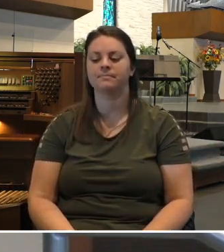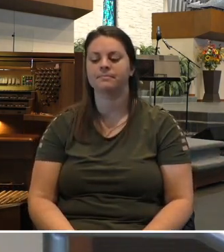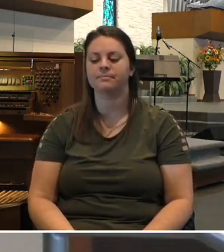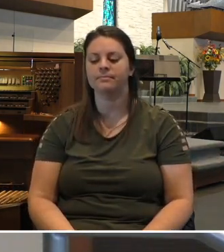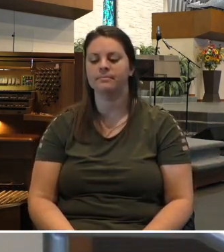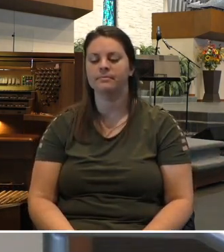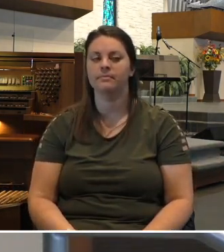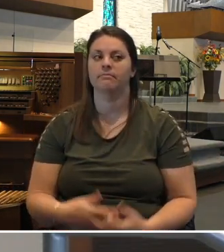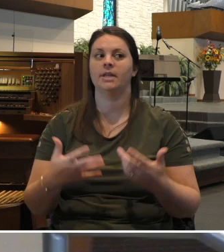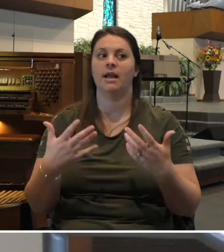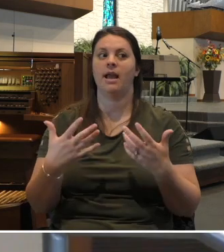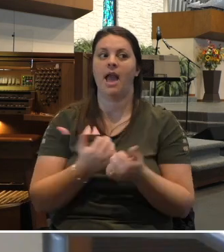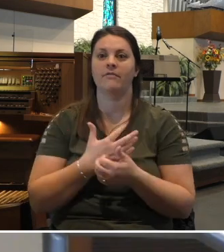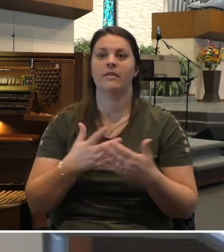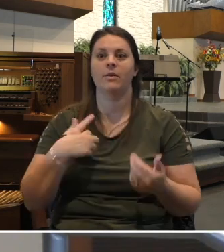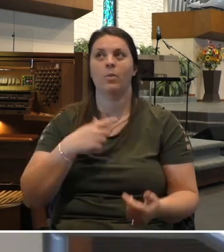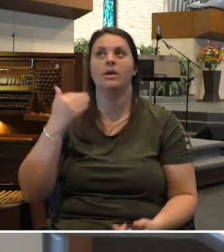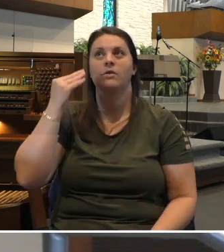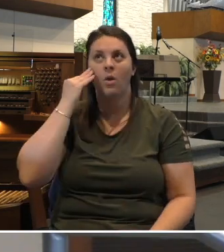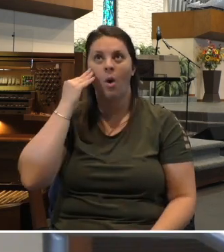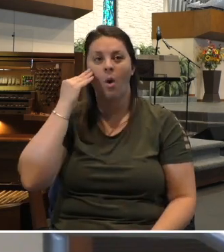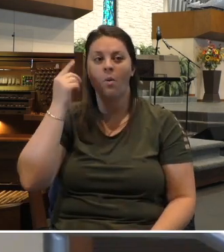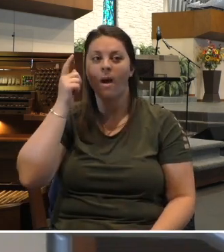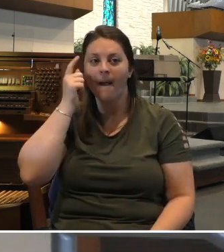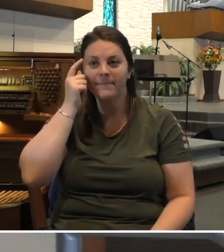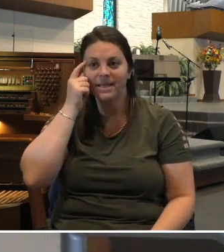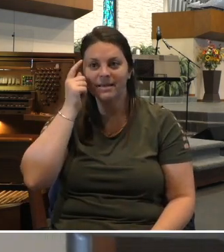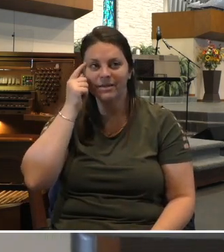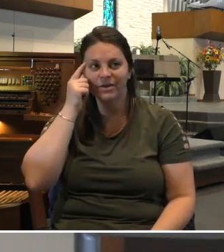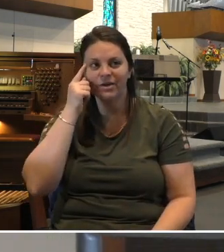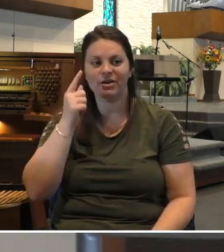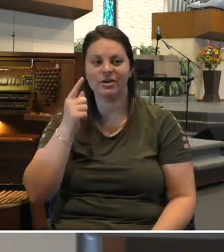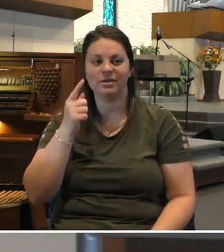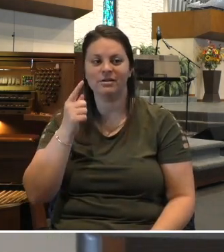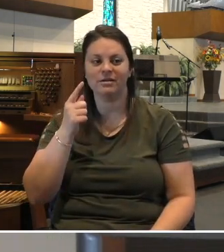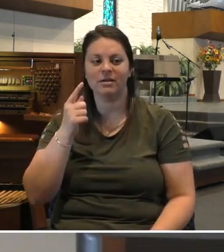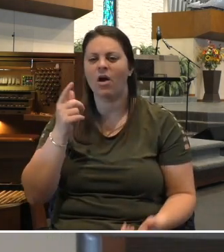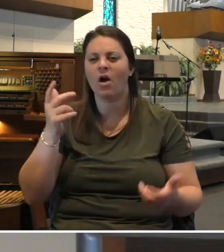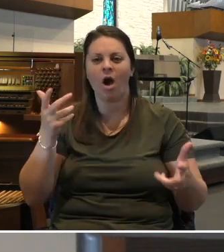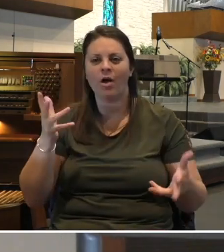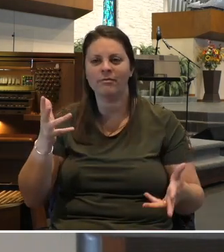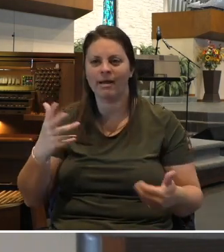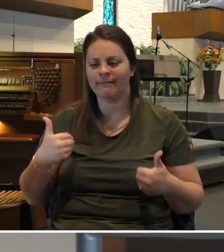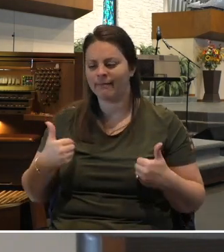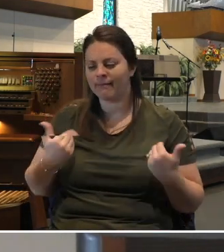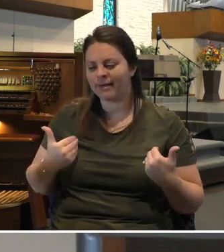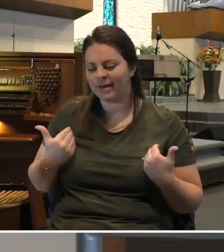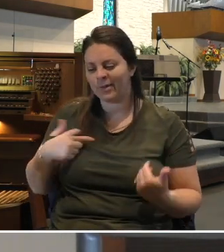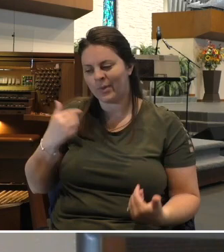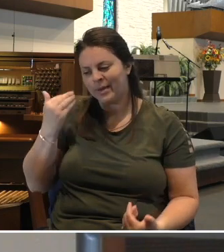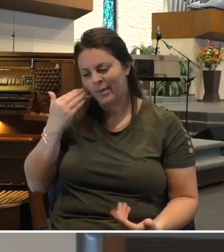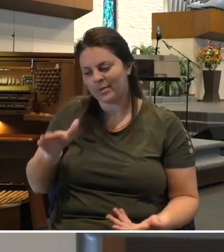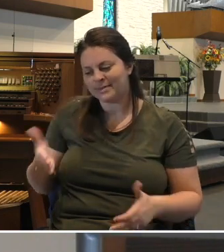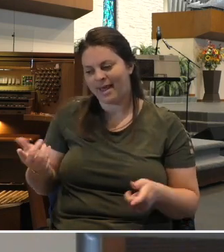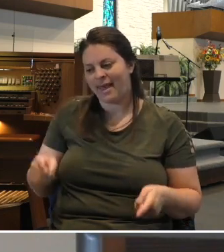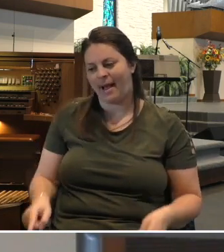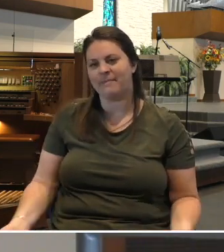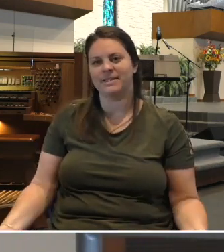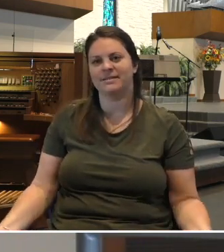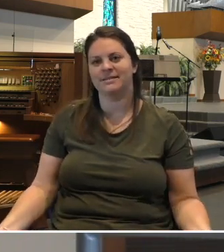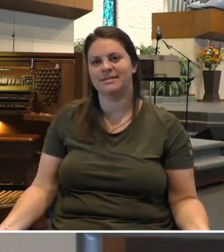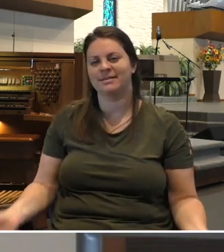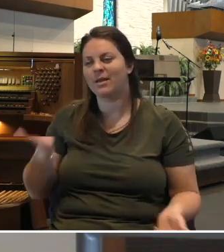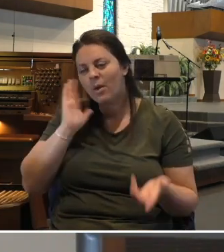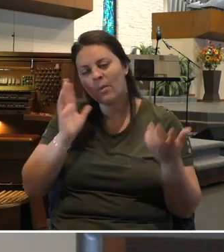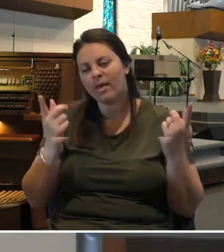up here, we know from an early age it happens. We all know that death is something that is